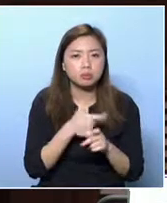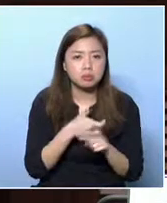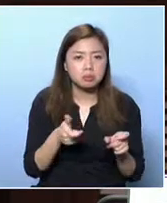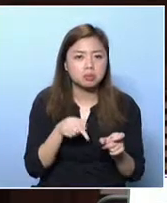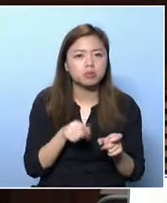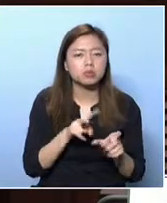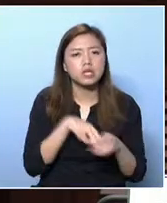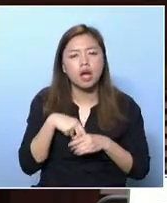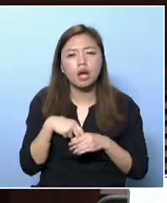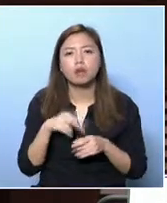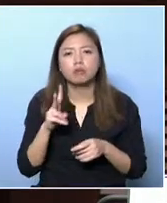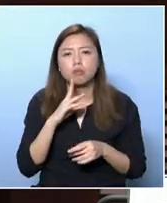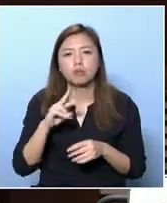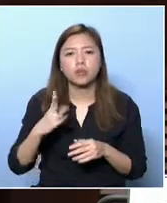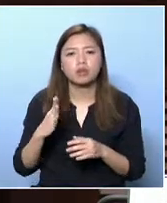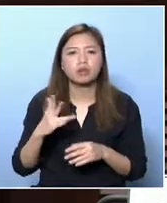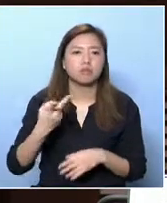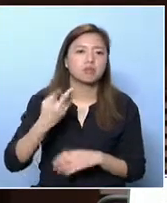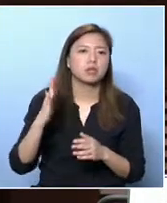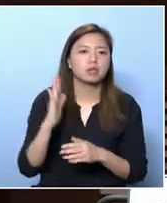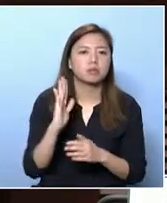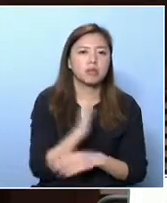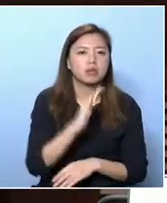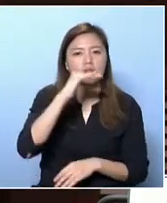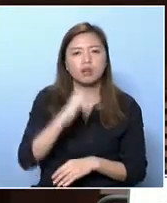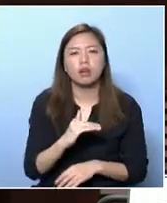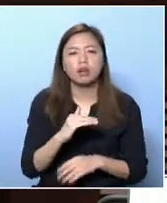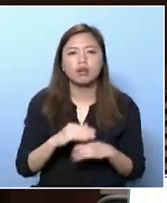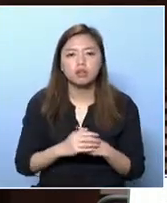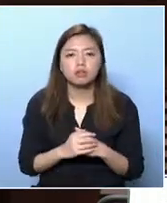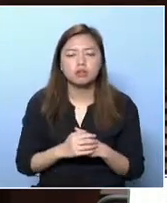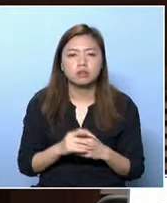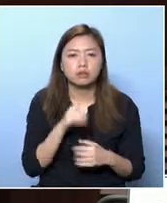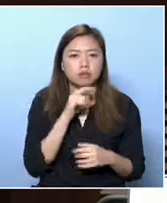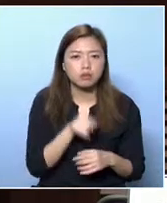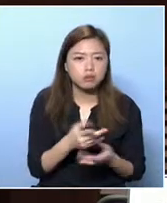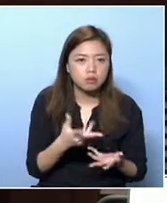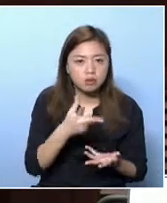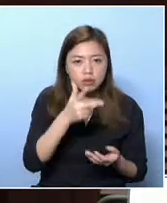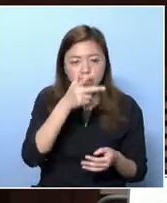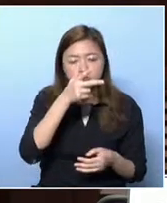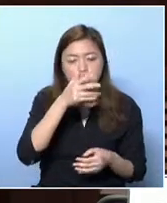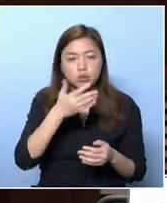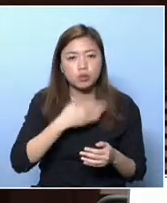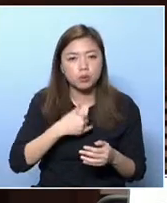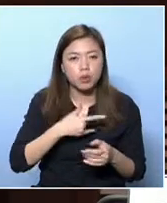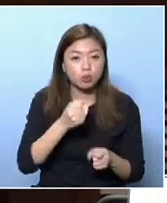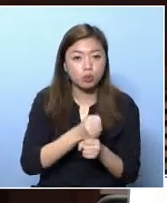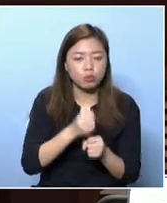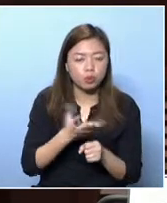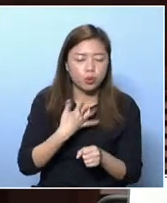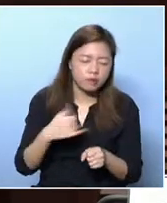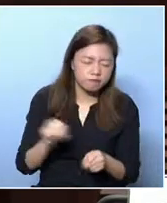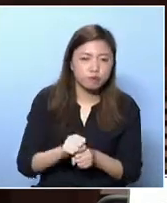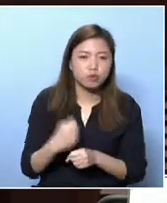-skilled. As a result, income is comparatively lower. We are